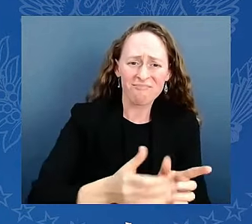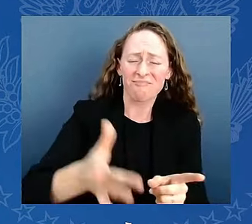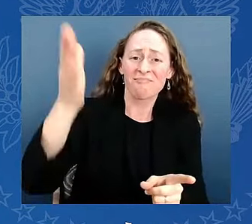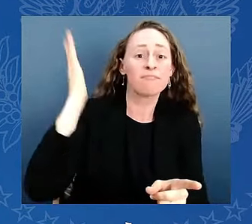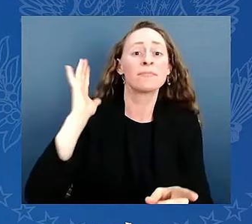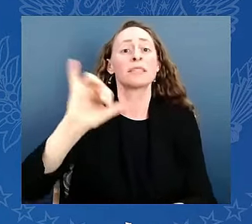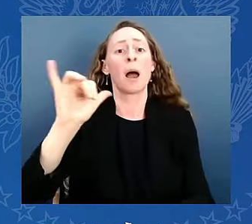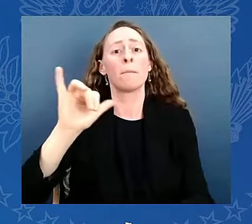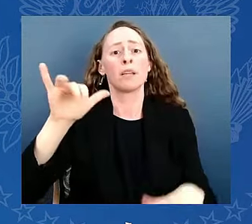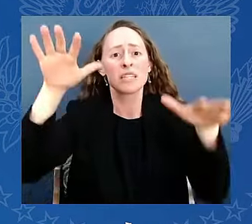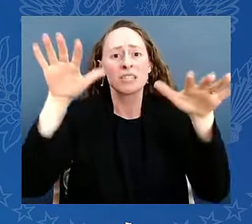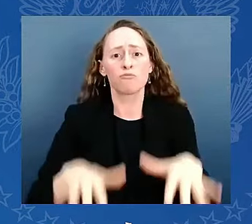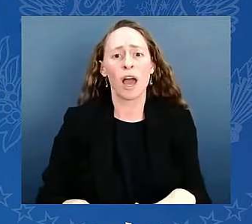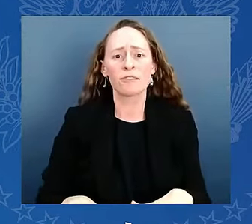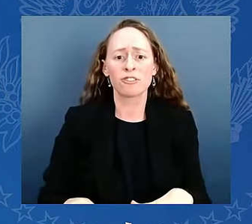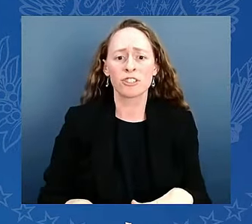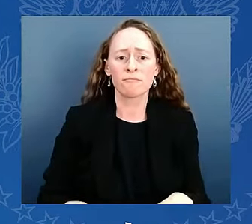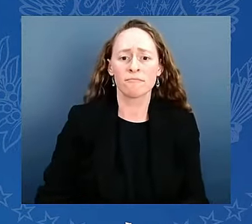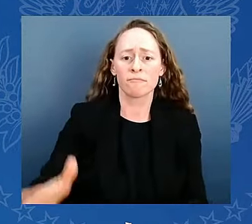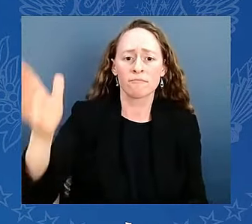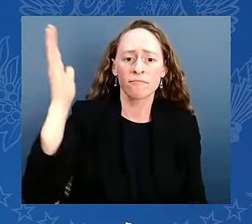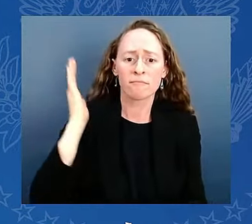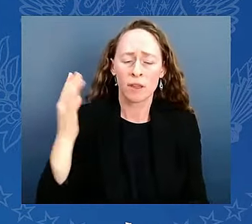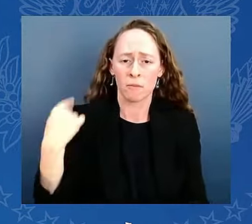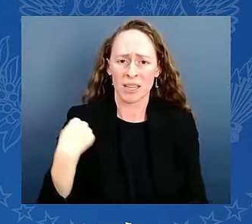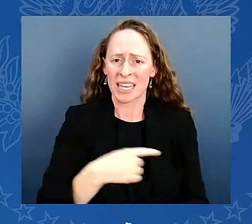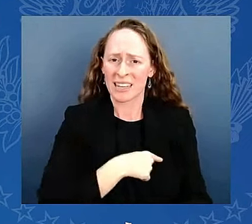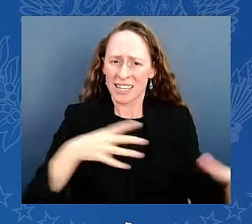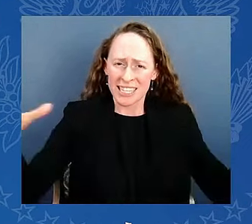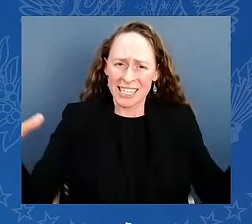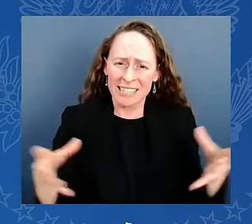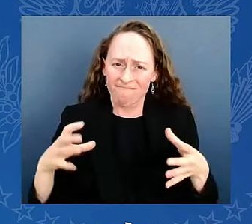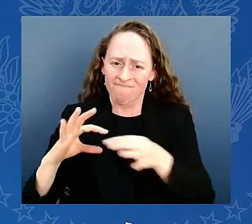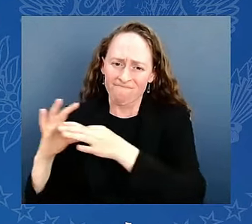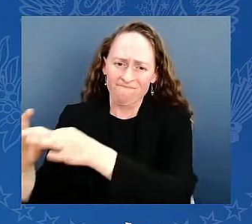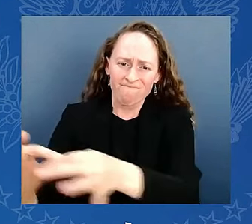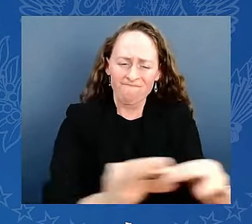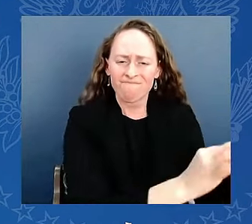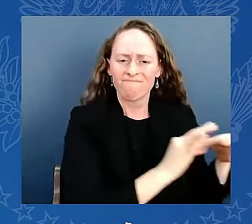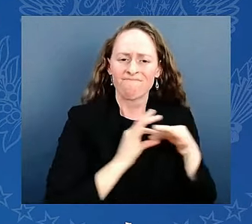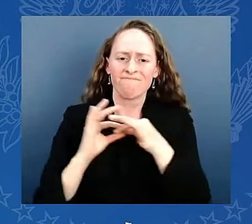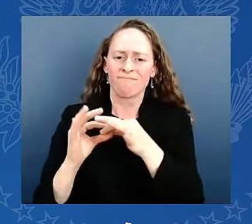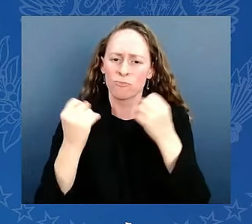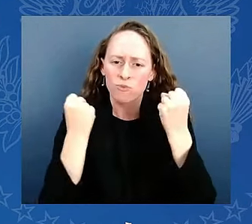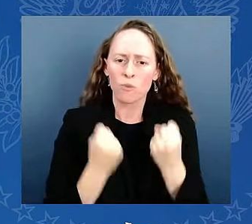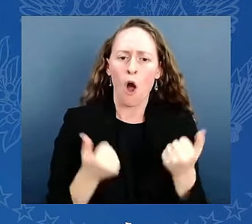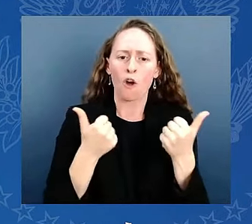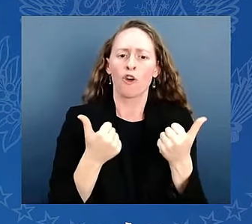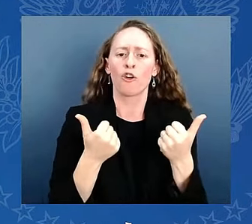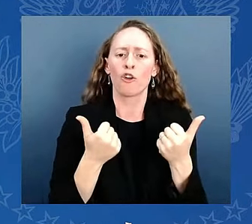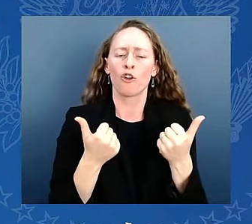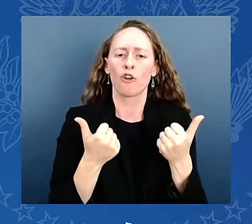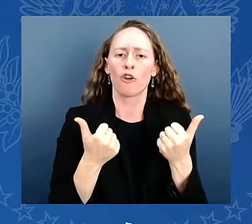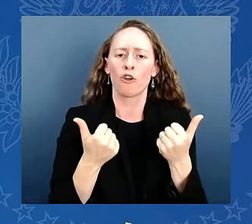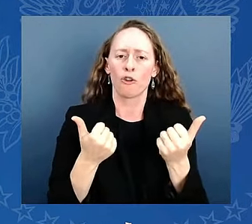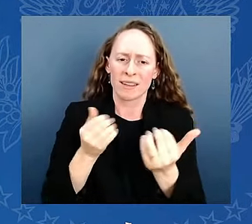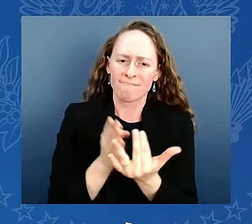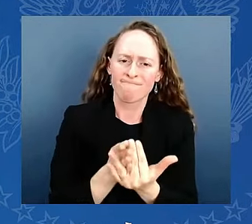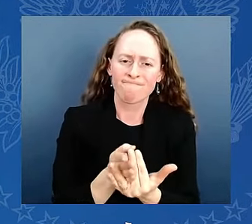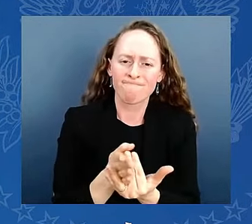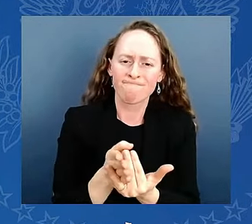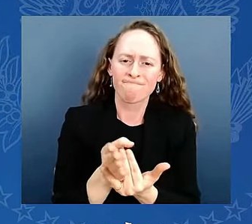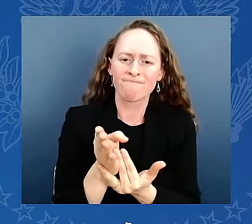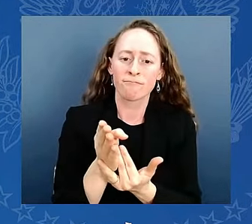got through it. We emerged stronger, more prosperous, and more secure. Today, we have the strongest economy in the world creating nearly